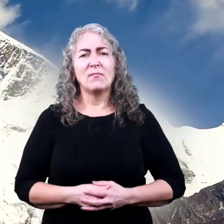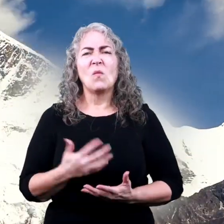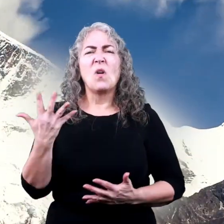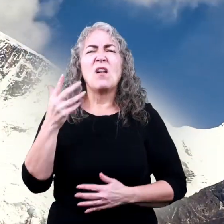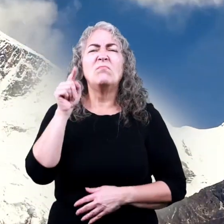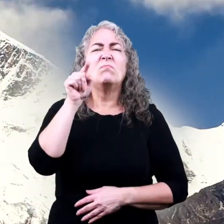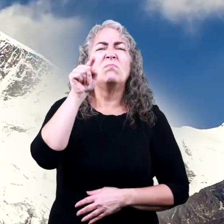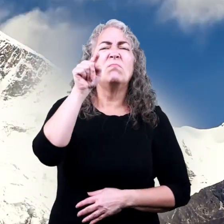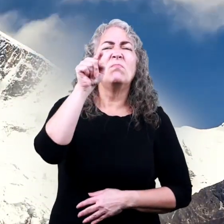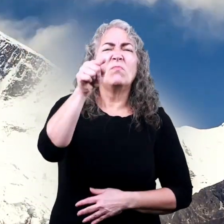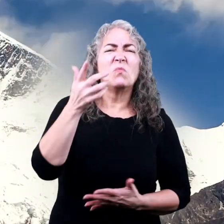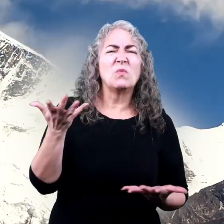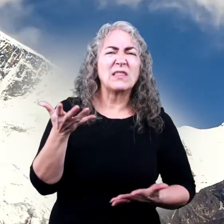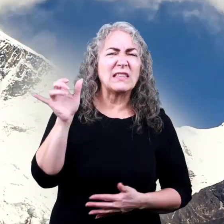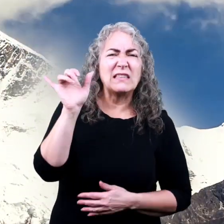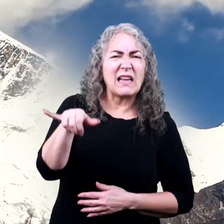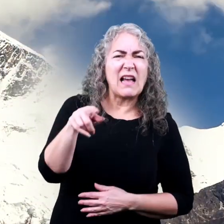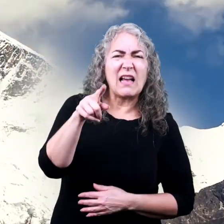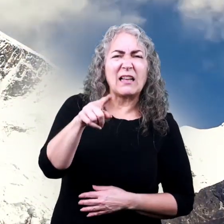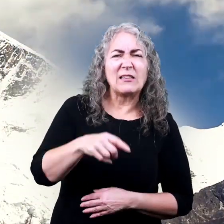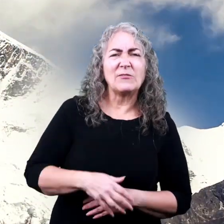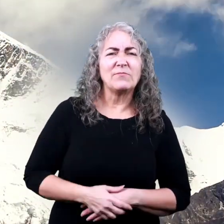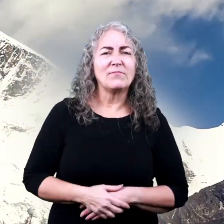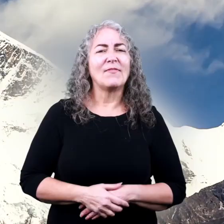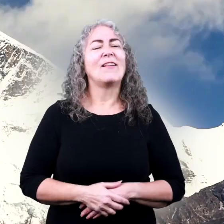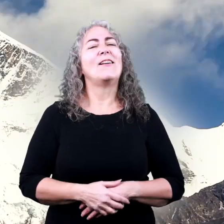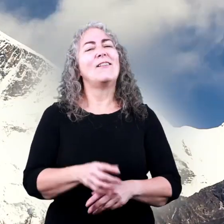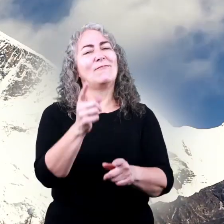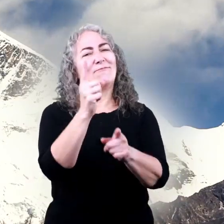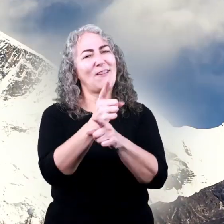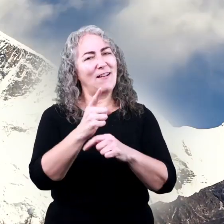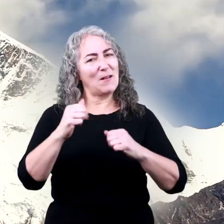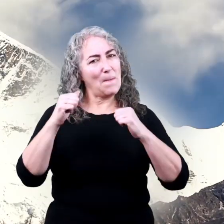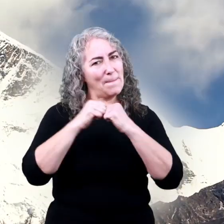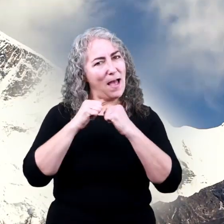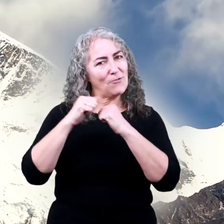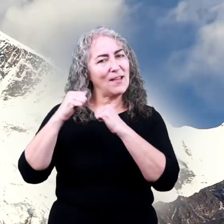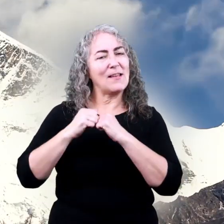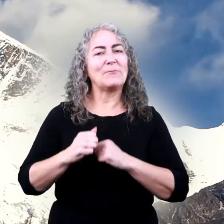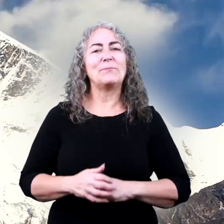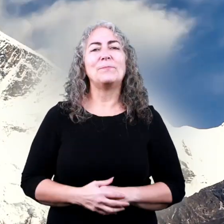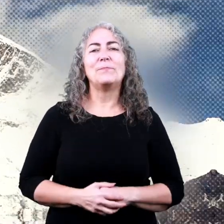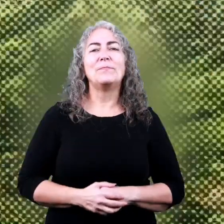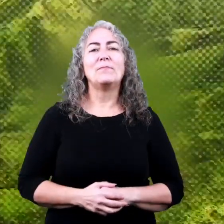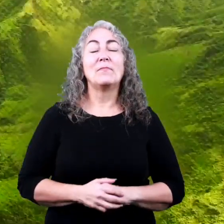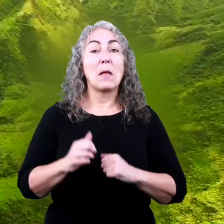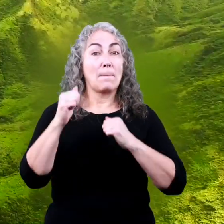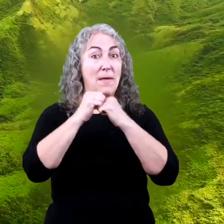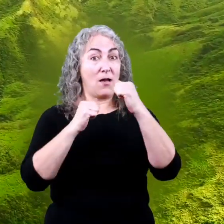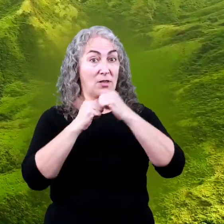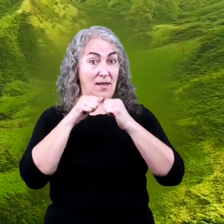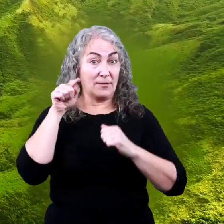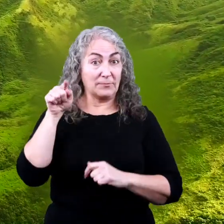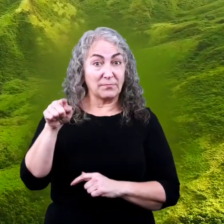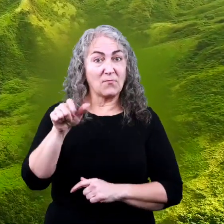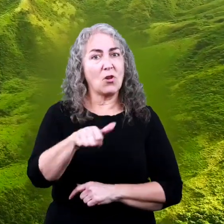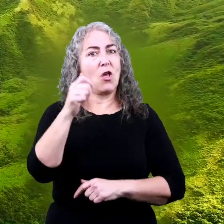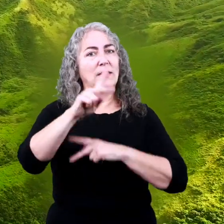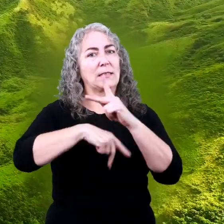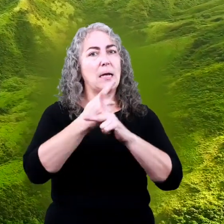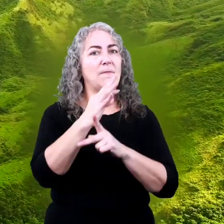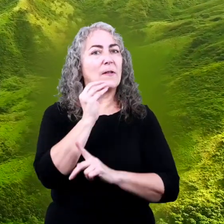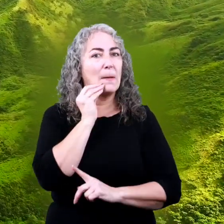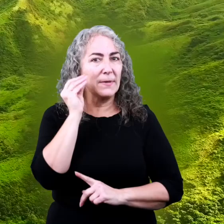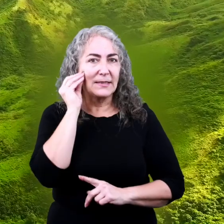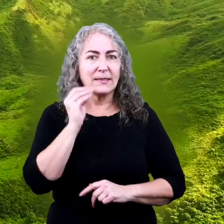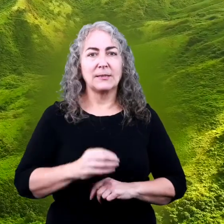Hey, what is that over there? That's right! It's a mountain. And mountains are another